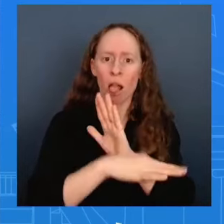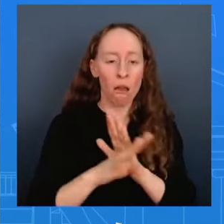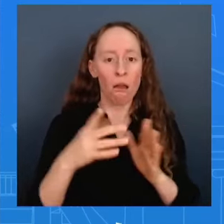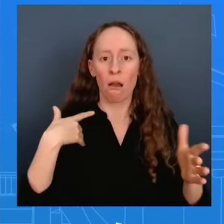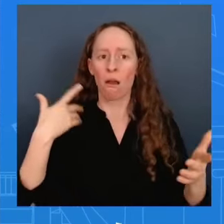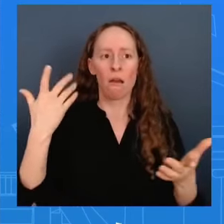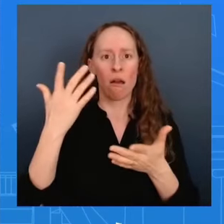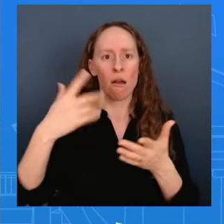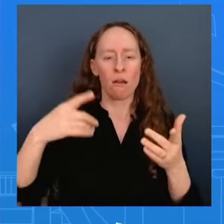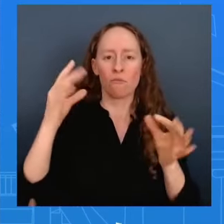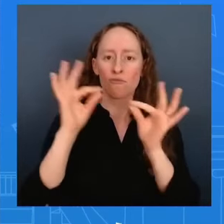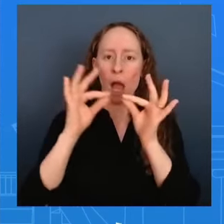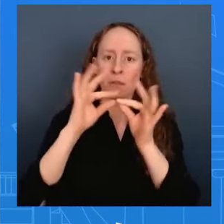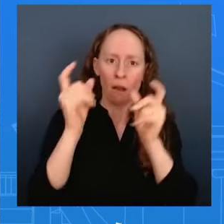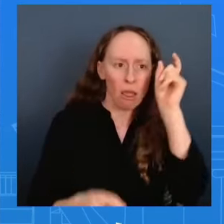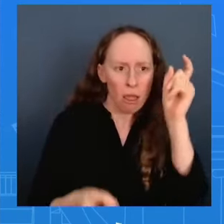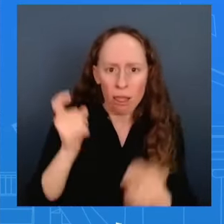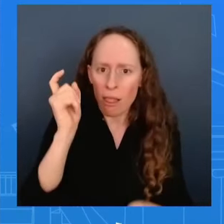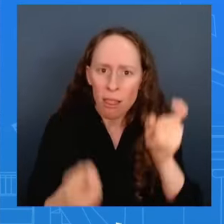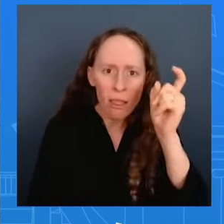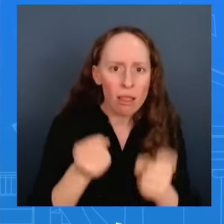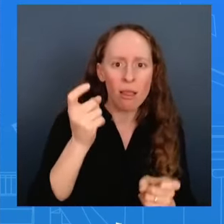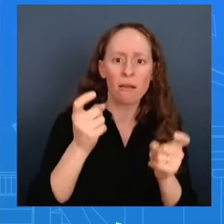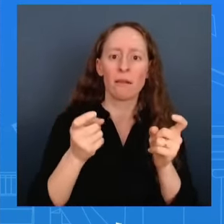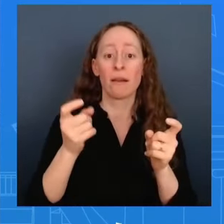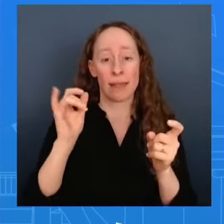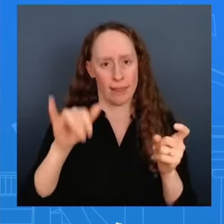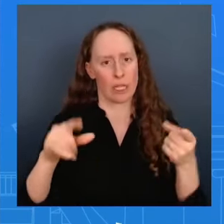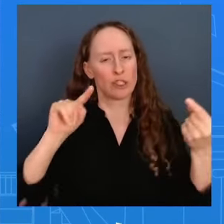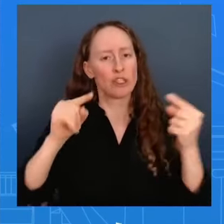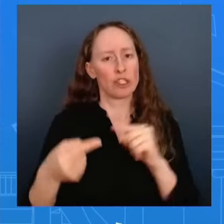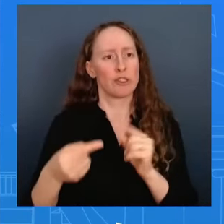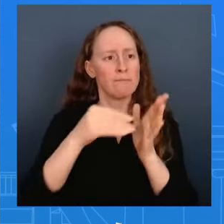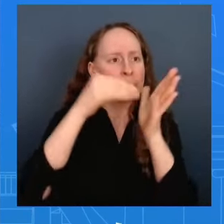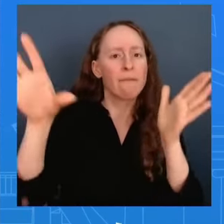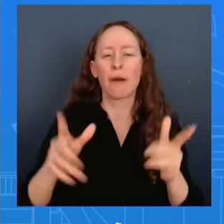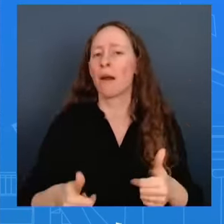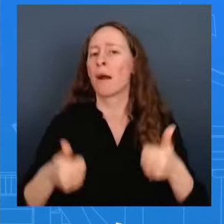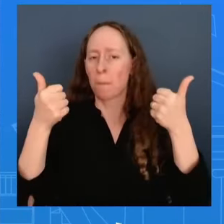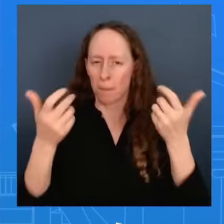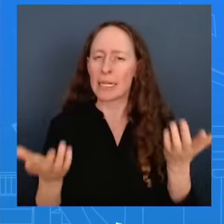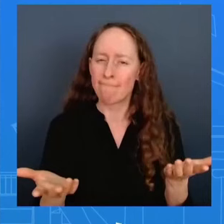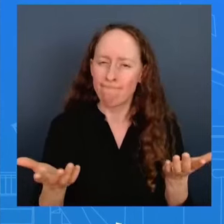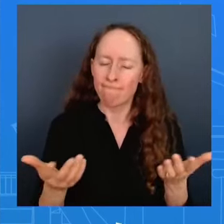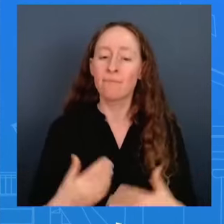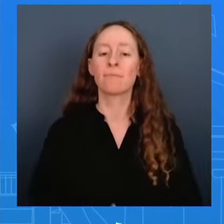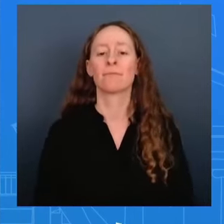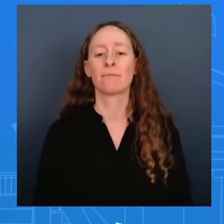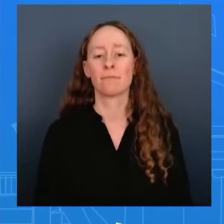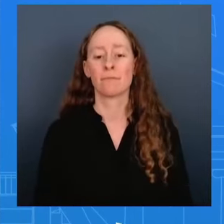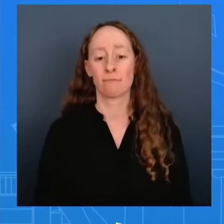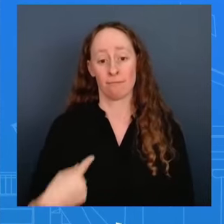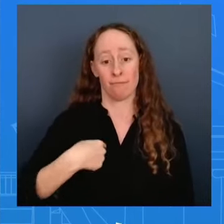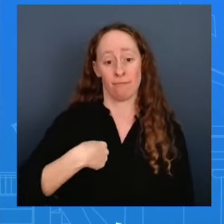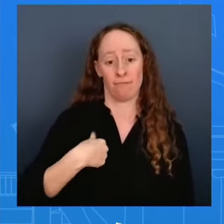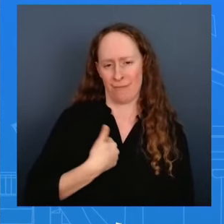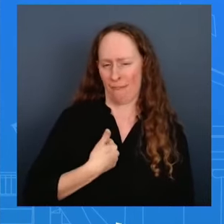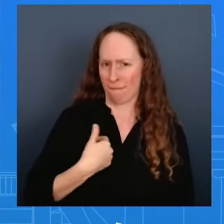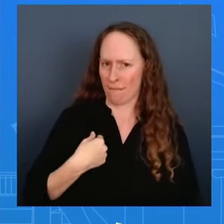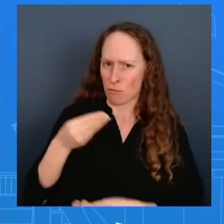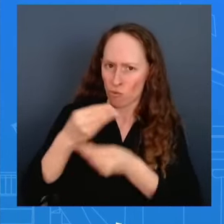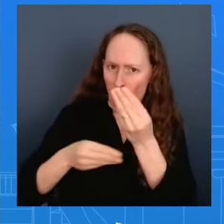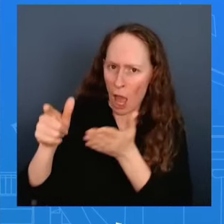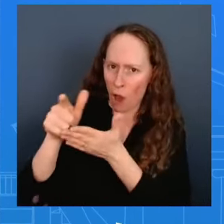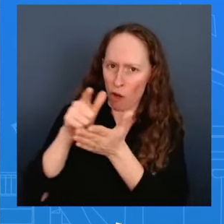i'm a i'm a trade lawyer by training and at ustr we are deep into the technical issues uh the section 301